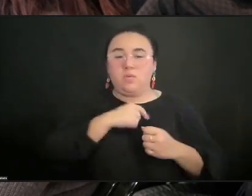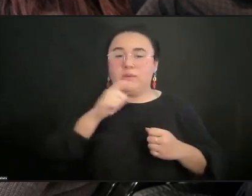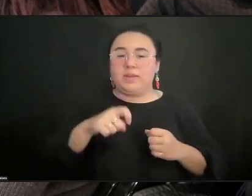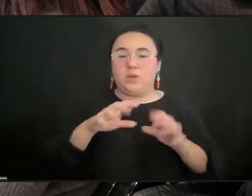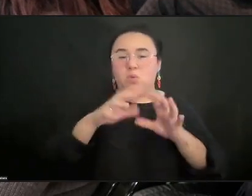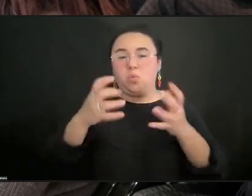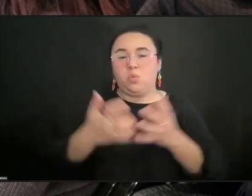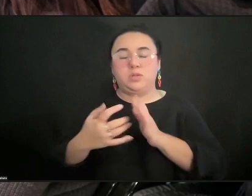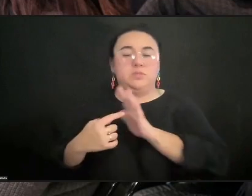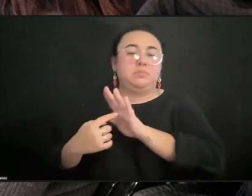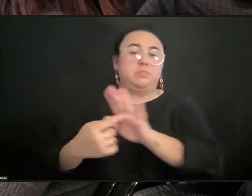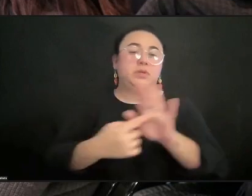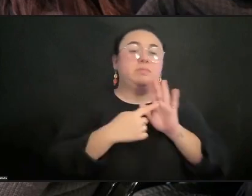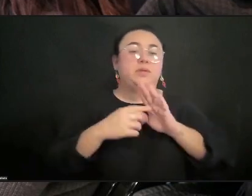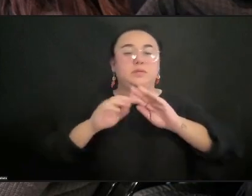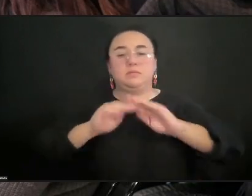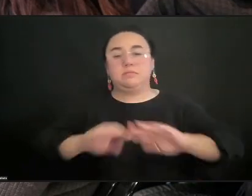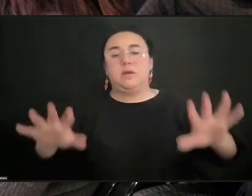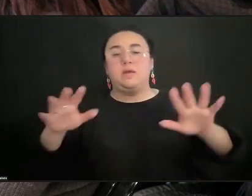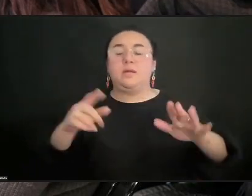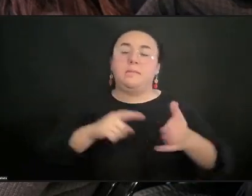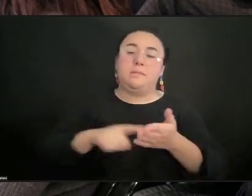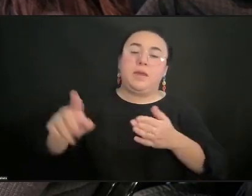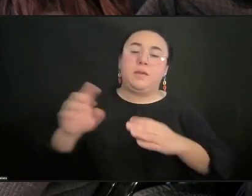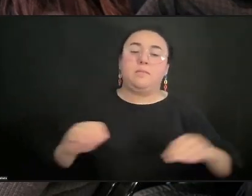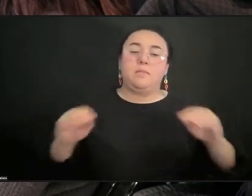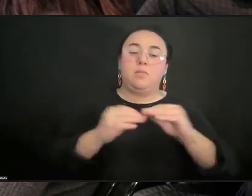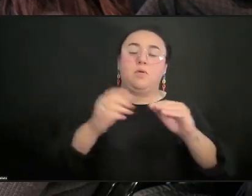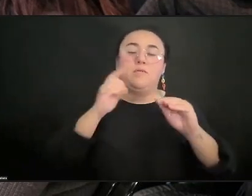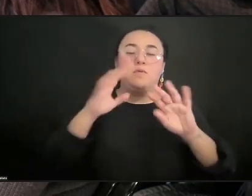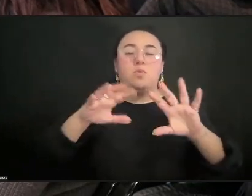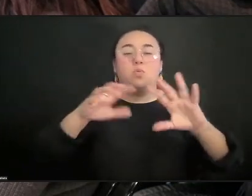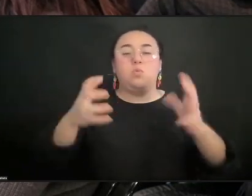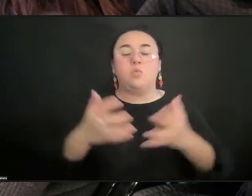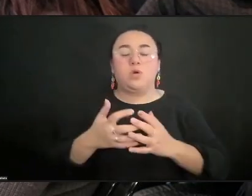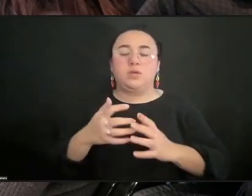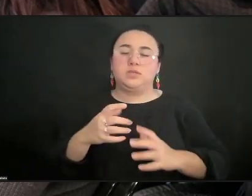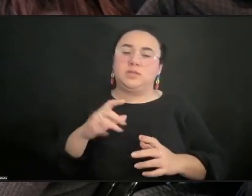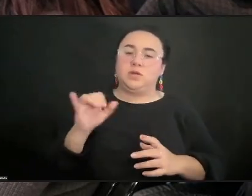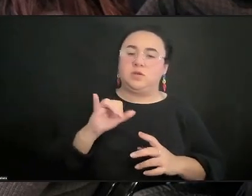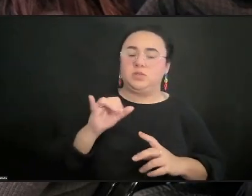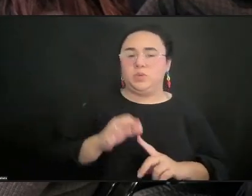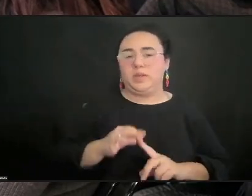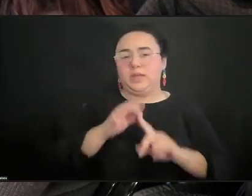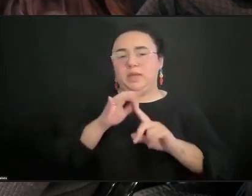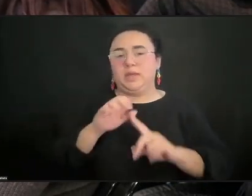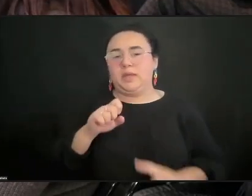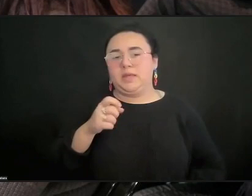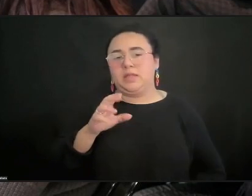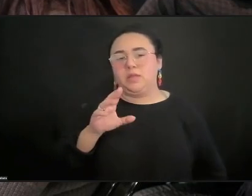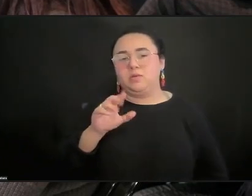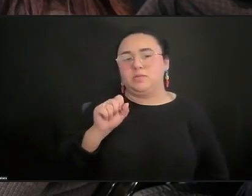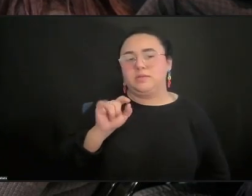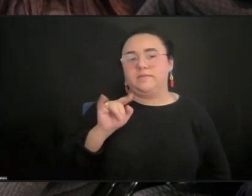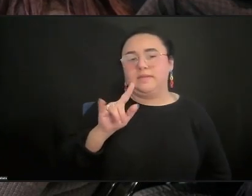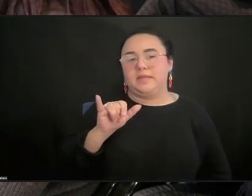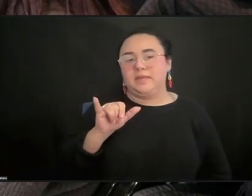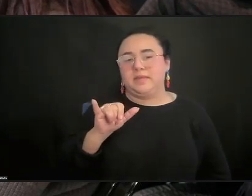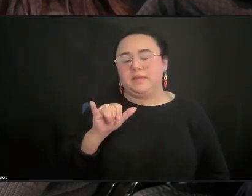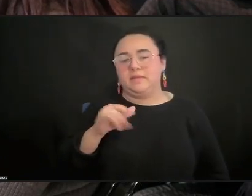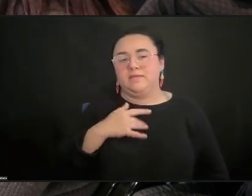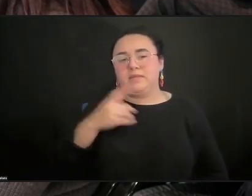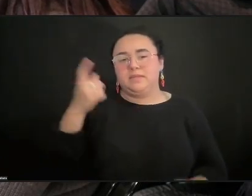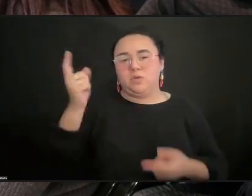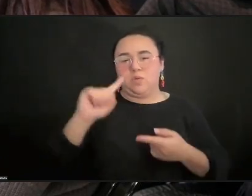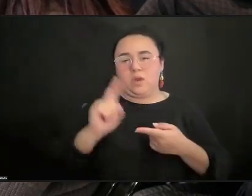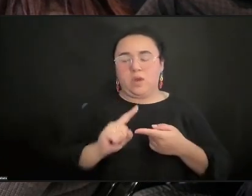we're going to pay more for a world premiere or exclusivity is just feels dwindling appropriately so away.